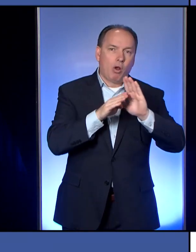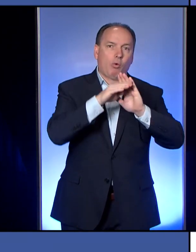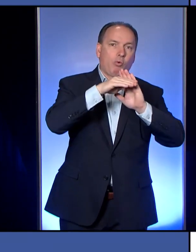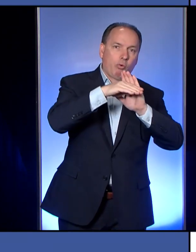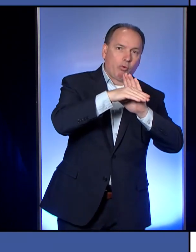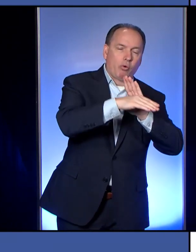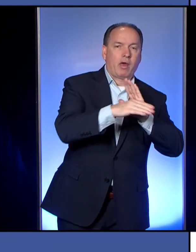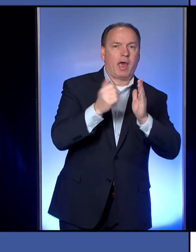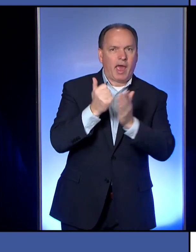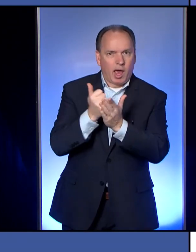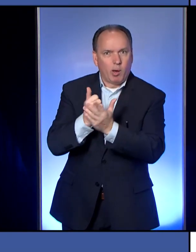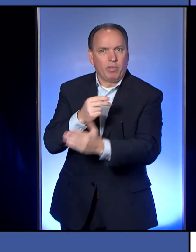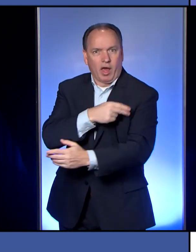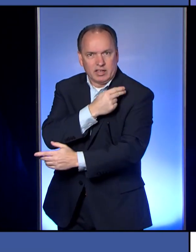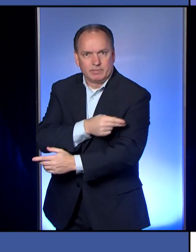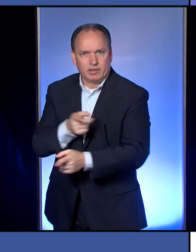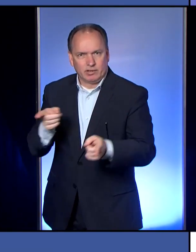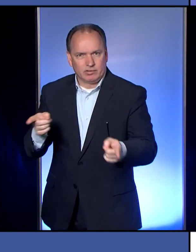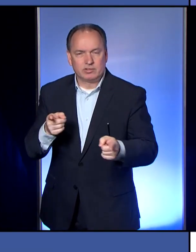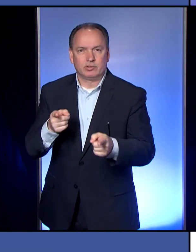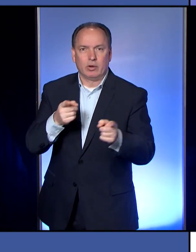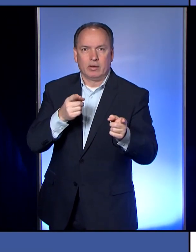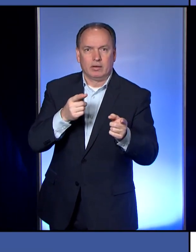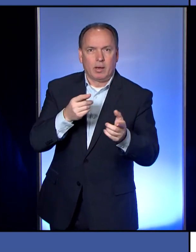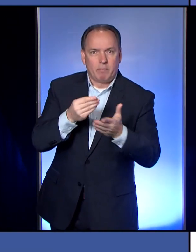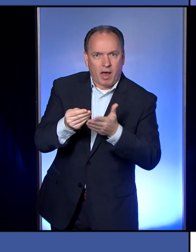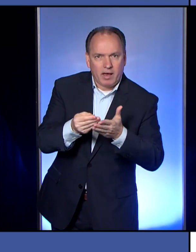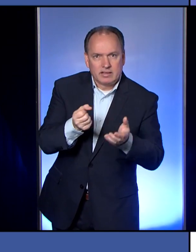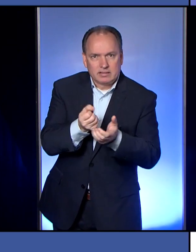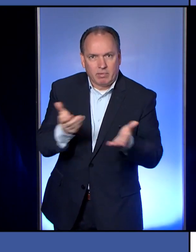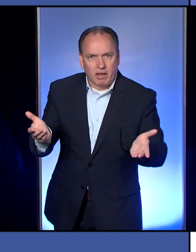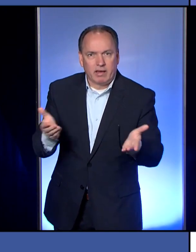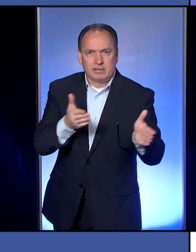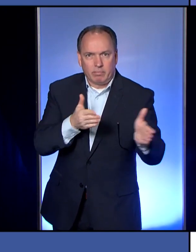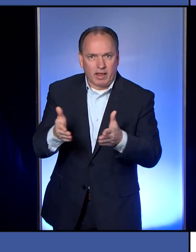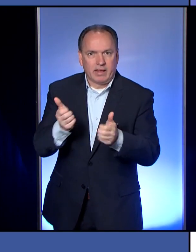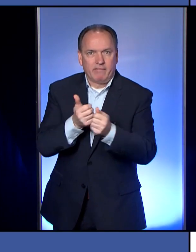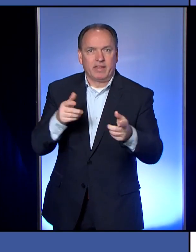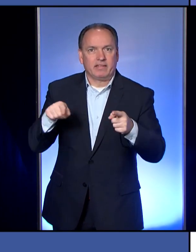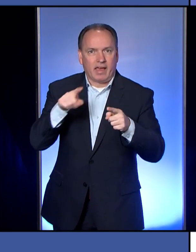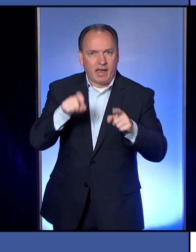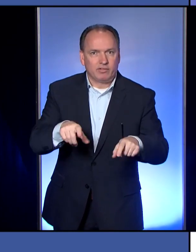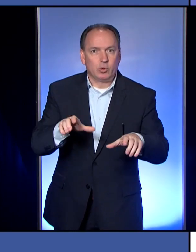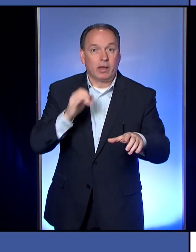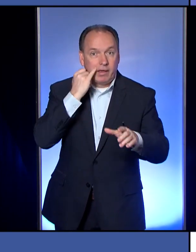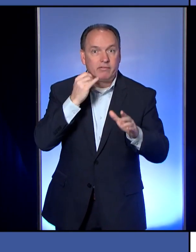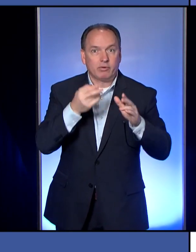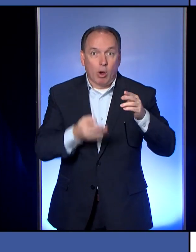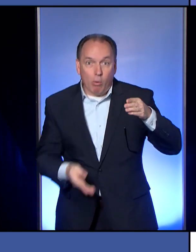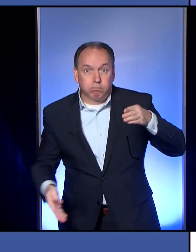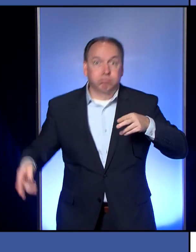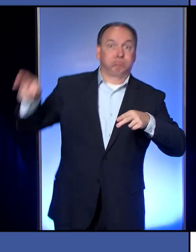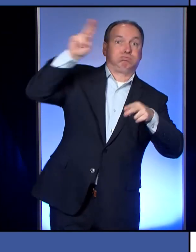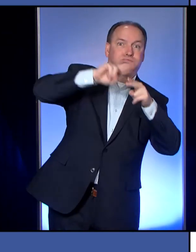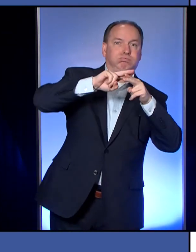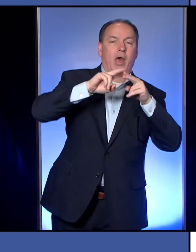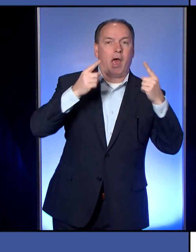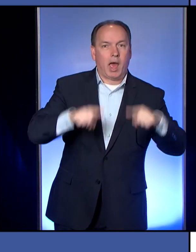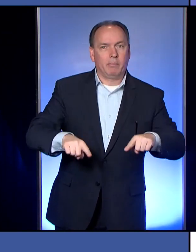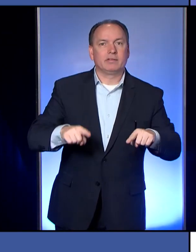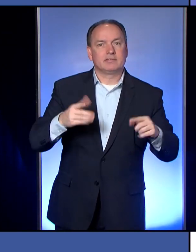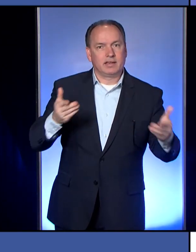supplies and and plans and all the things they need to do in case we do have a surge here in Erie County. And so